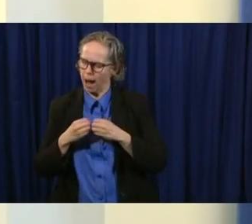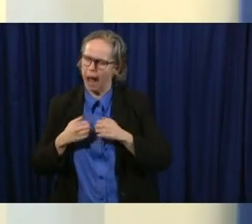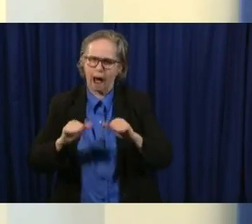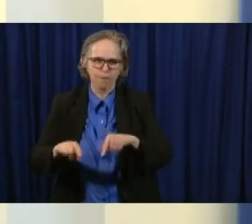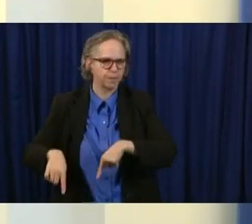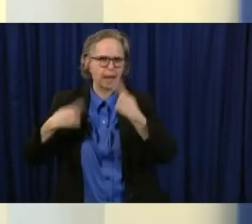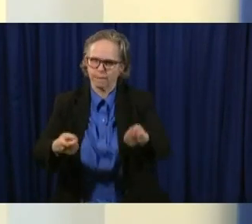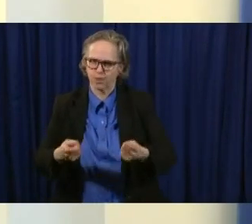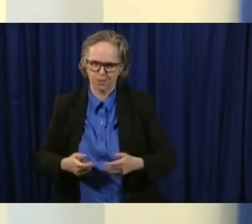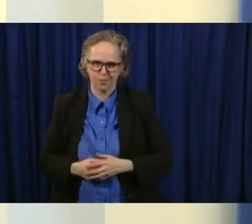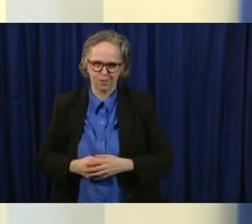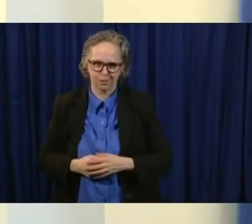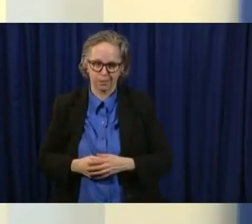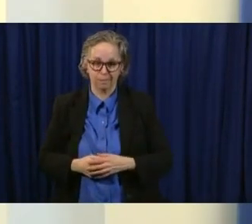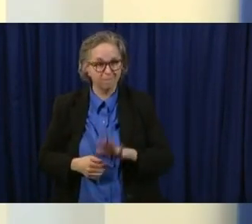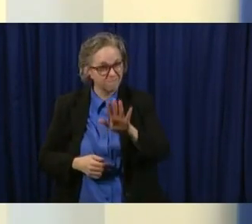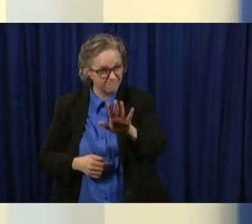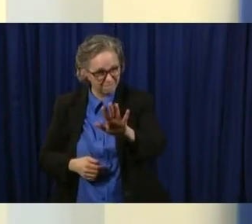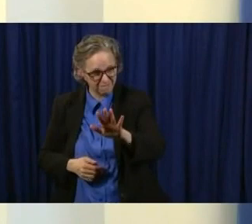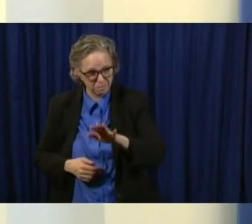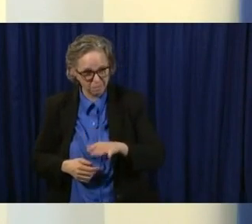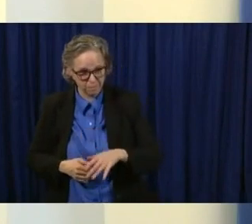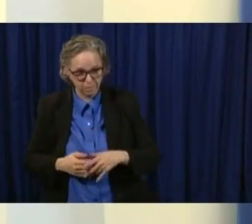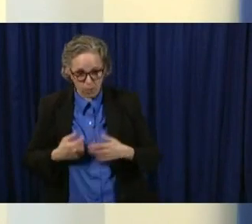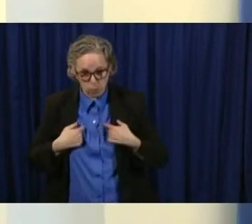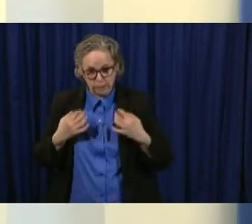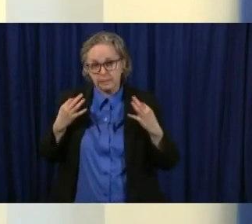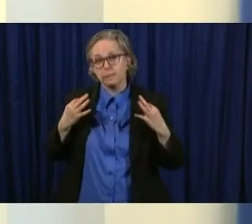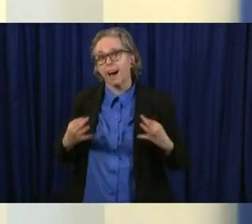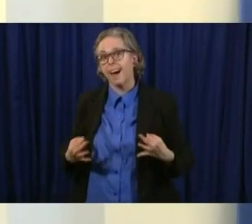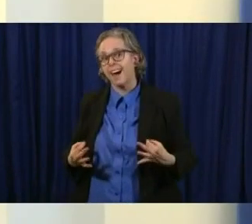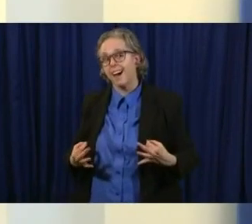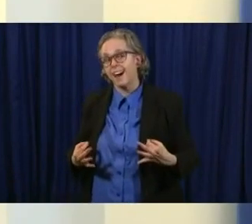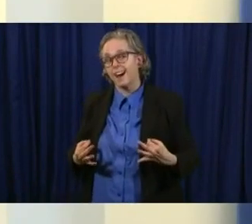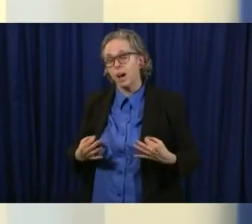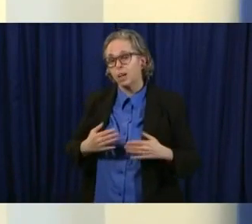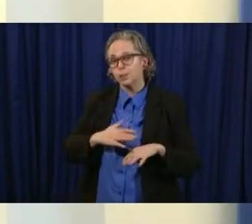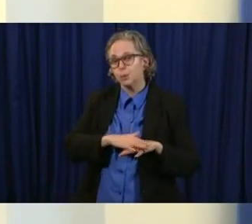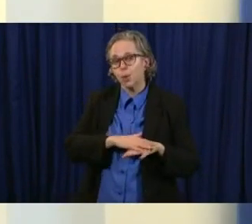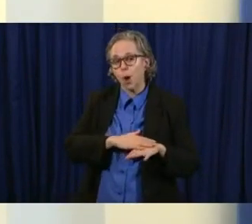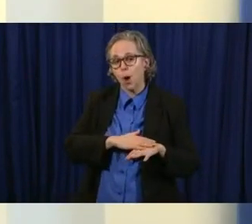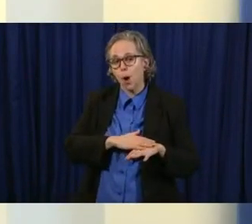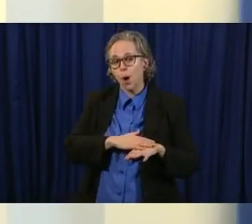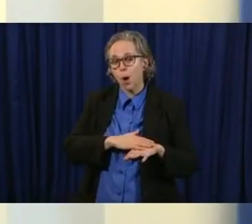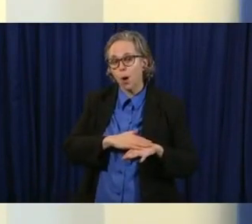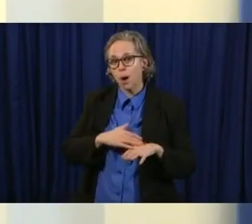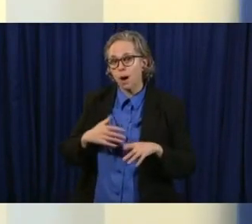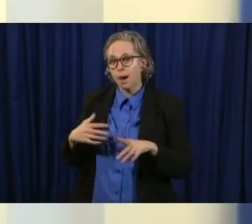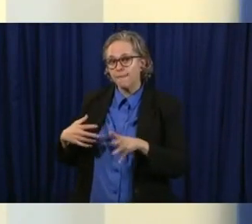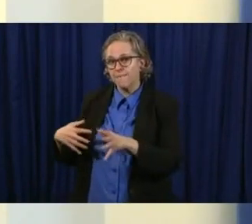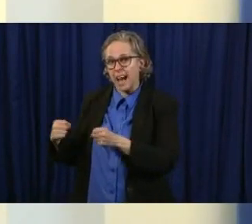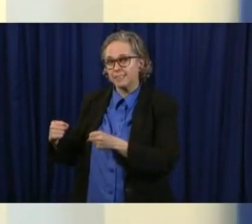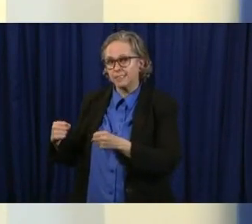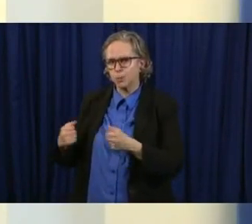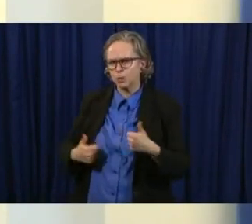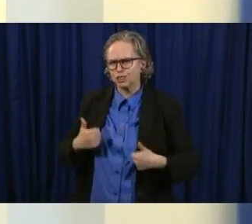choices we make to go slow to go fast that is the way to the best way to ensure our economy